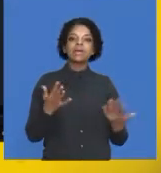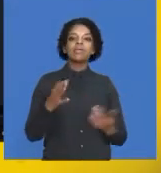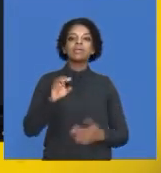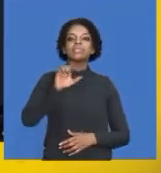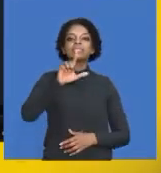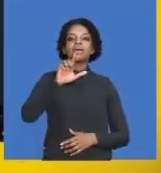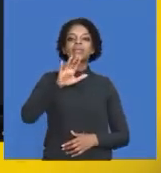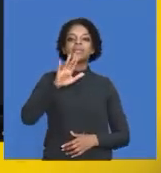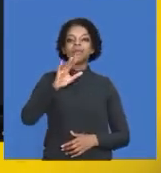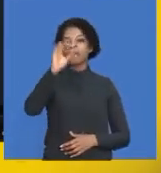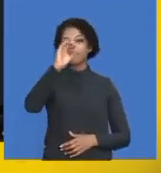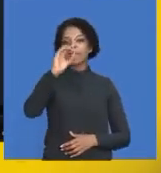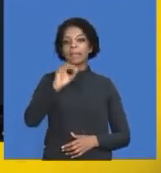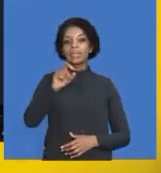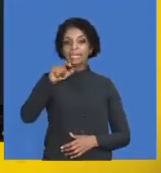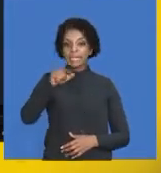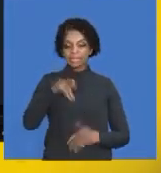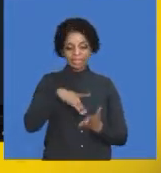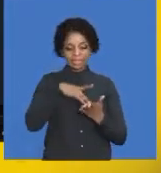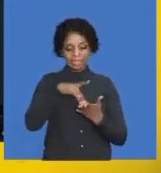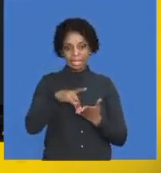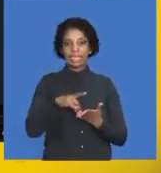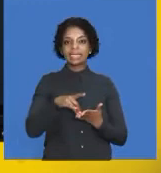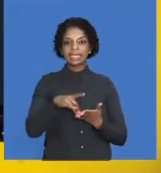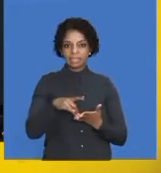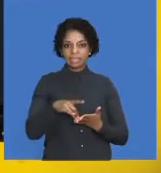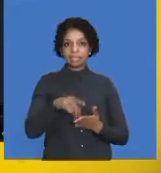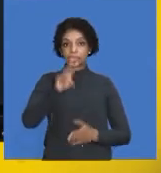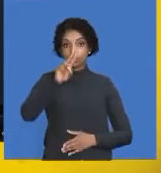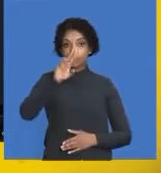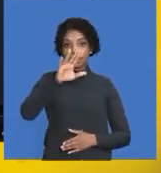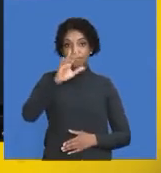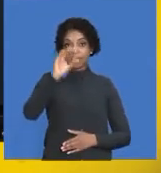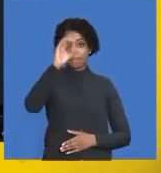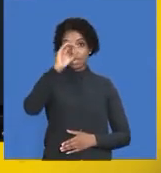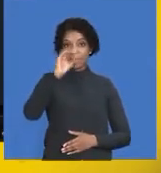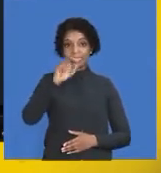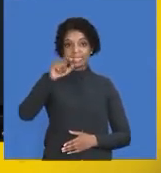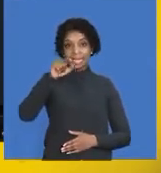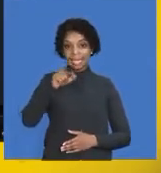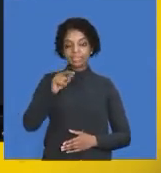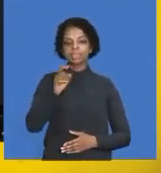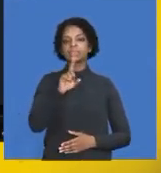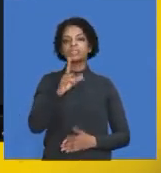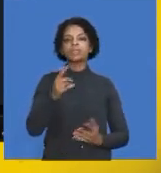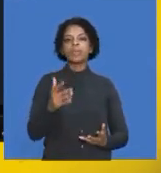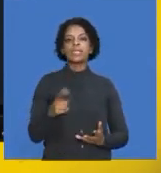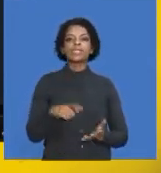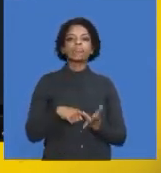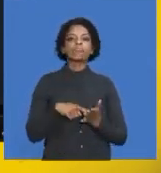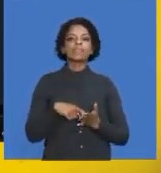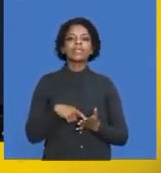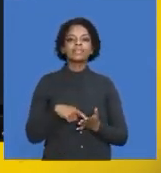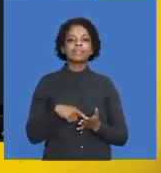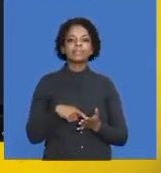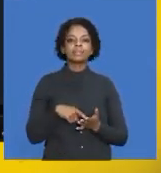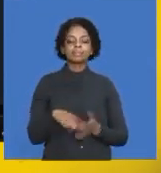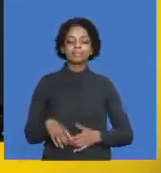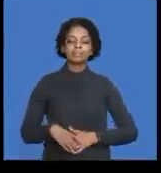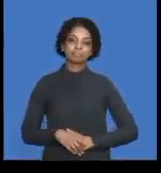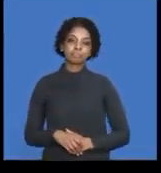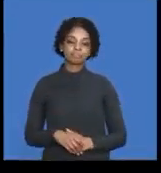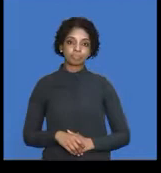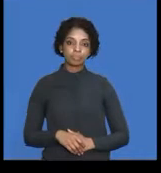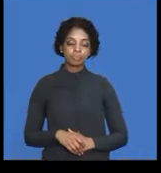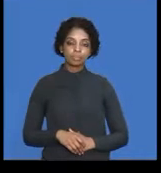% was the cash, then 25% has to be my credit sales. Now, remember, if you're